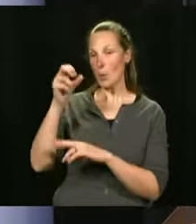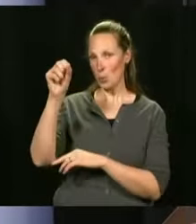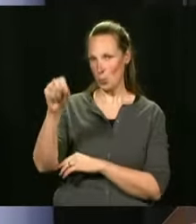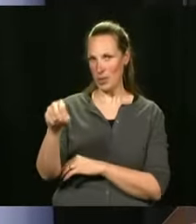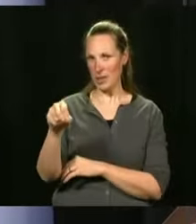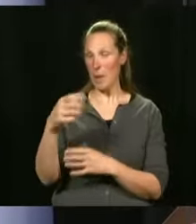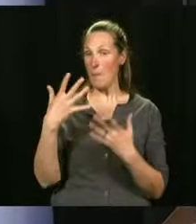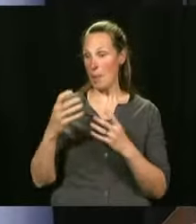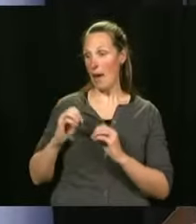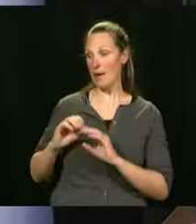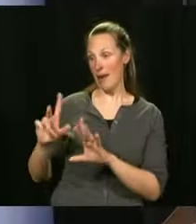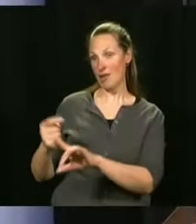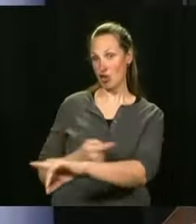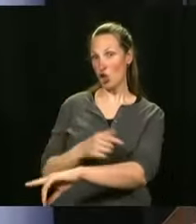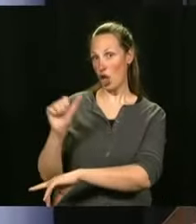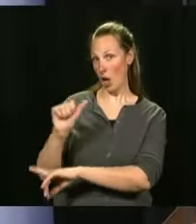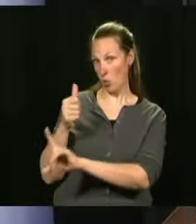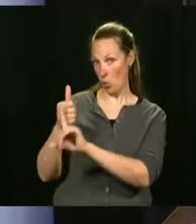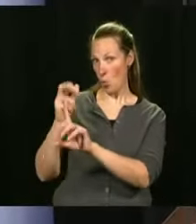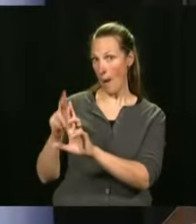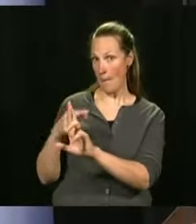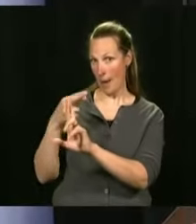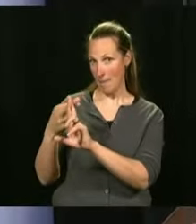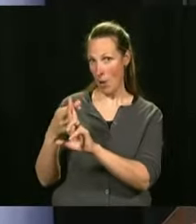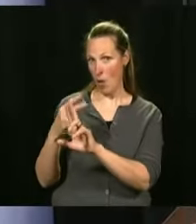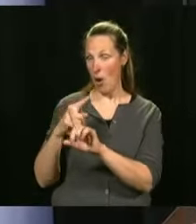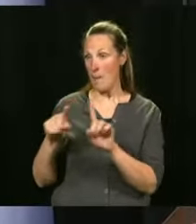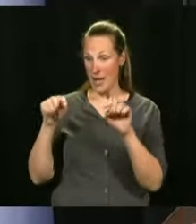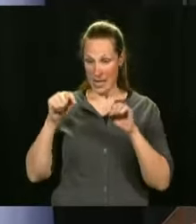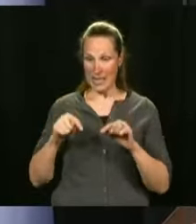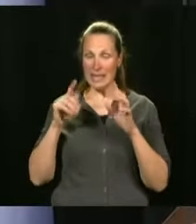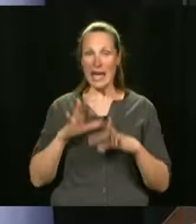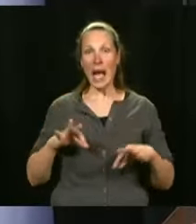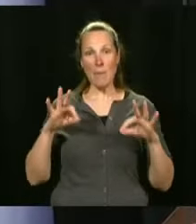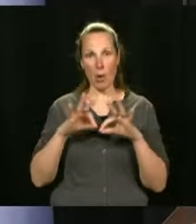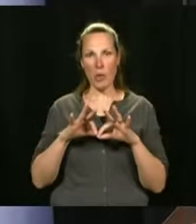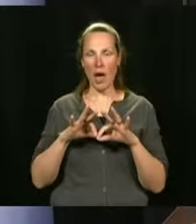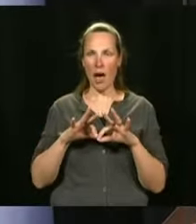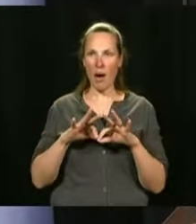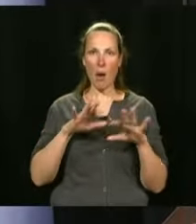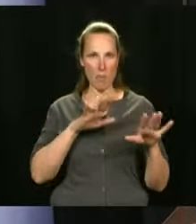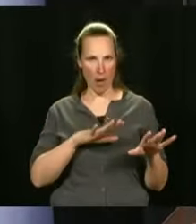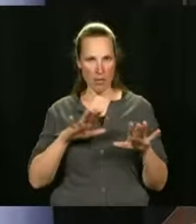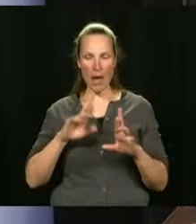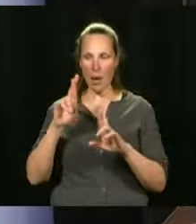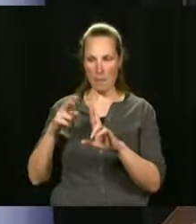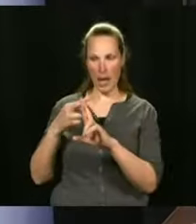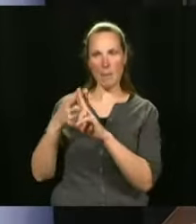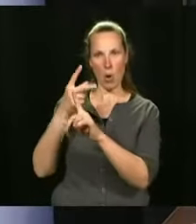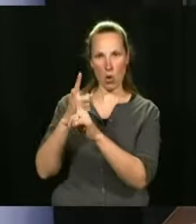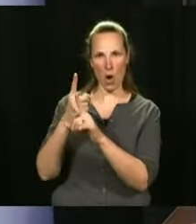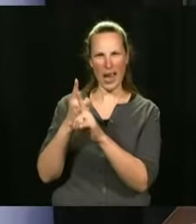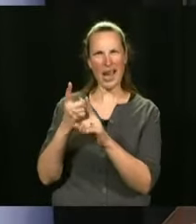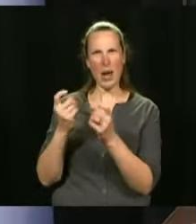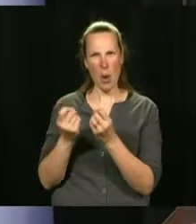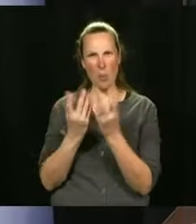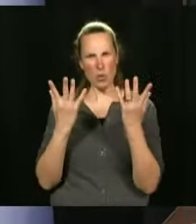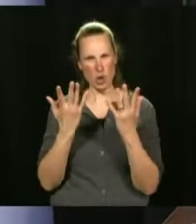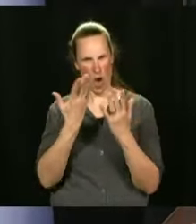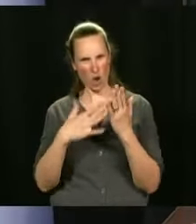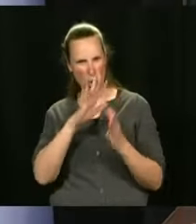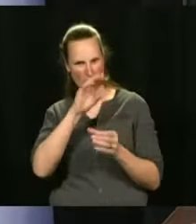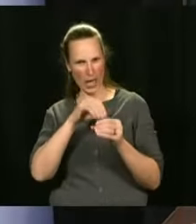Yes. And I can let Arruda speak to this, but we've already, we've always done things correctly. I think that we said that there were some ethical issues that we wanted to clarify.